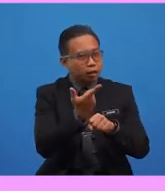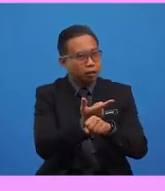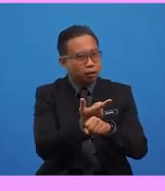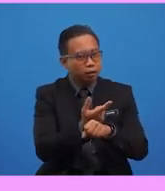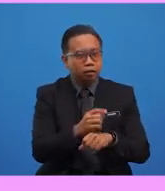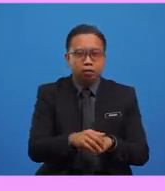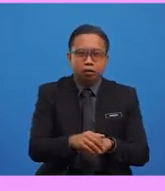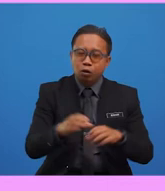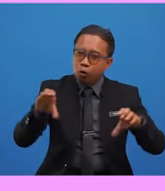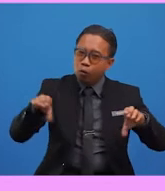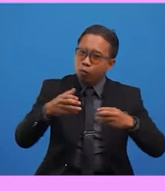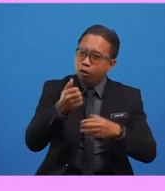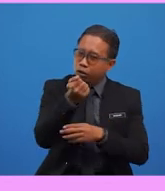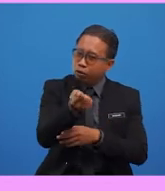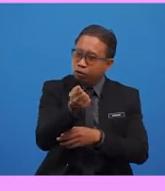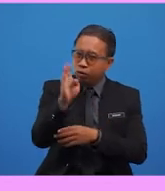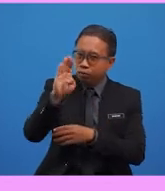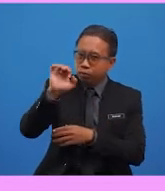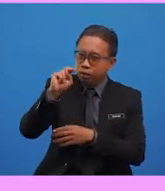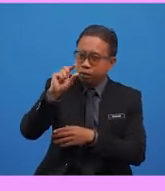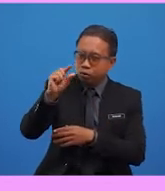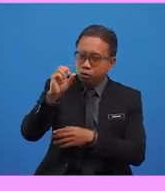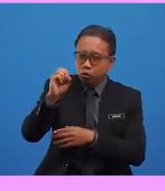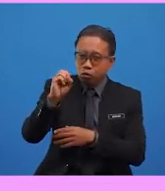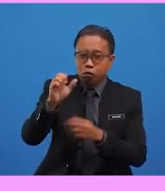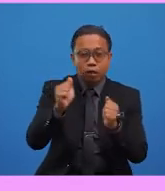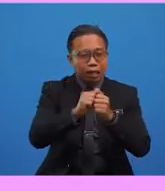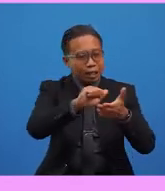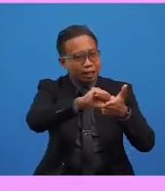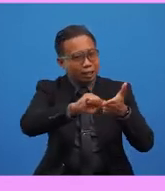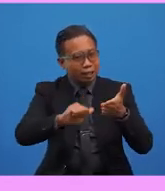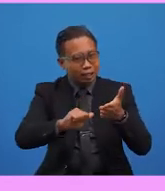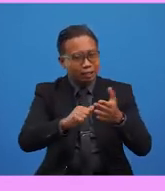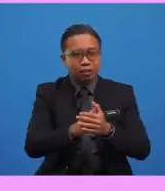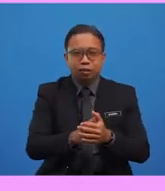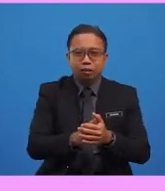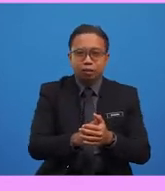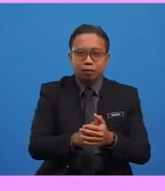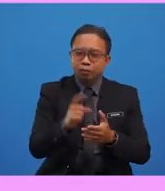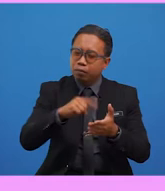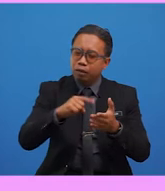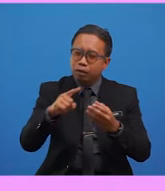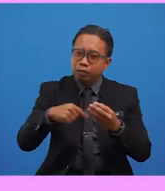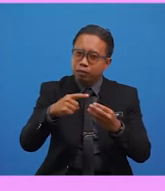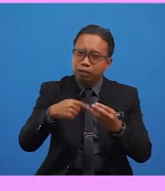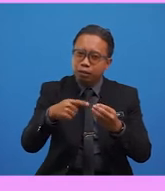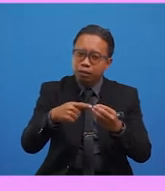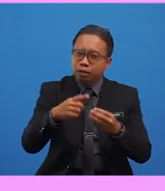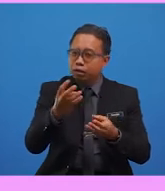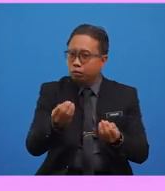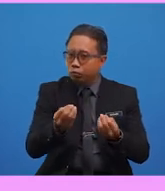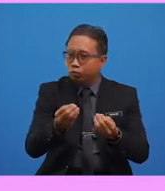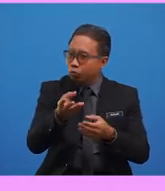own bingo crate with articles being placed anywhere you like, and then, make any sentences